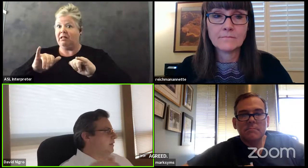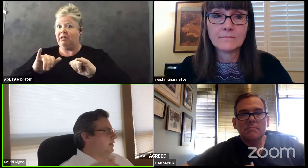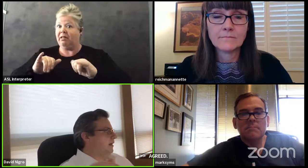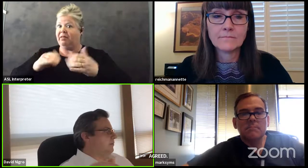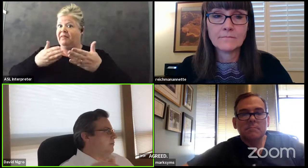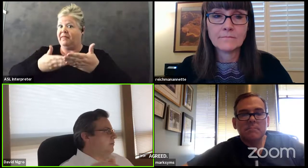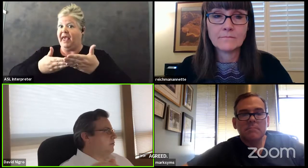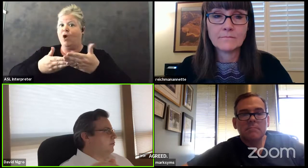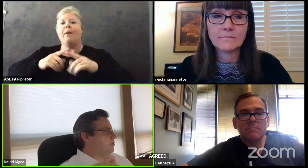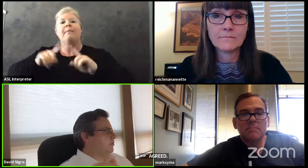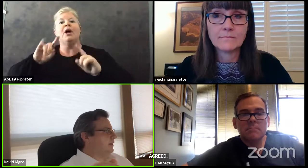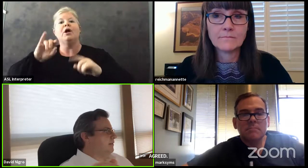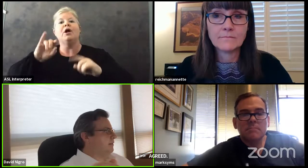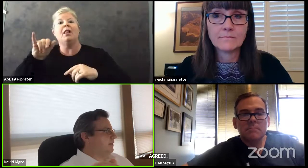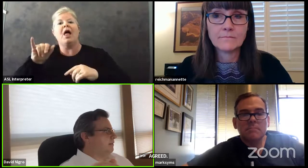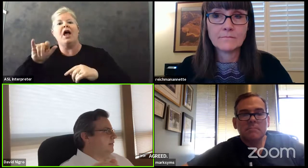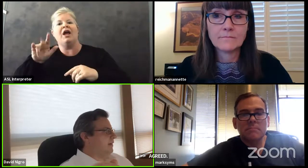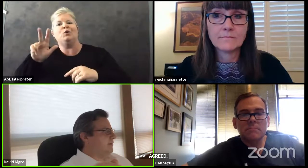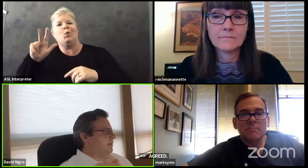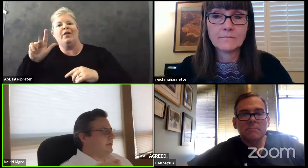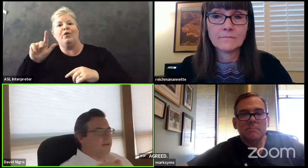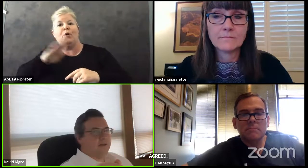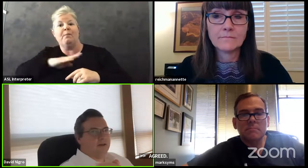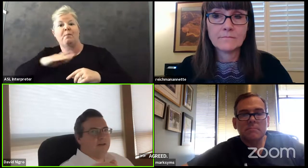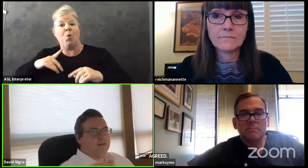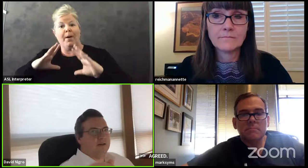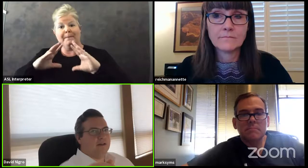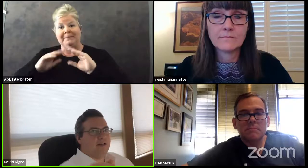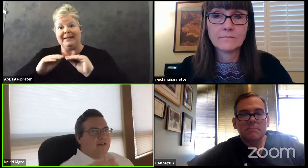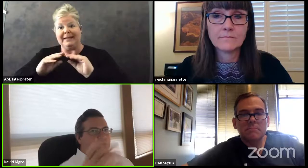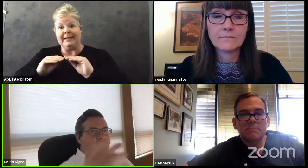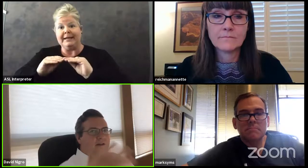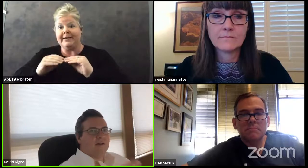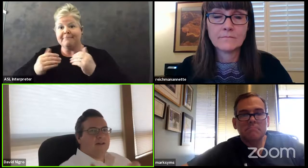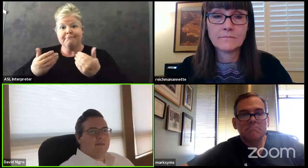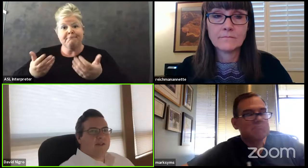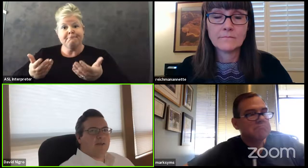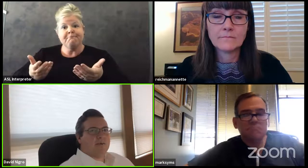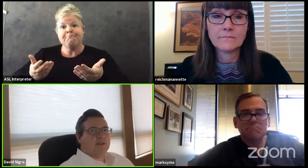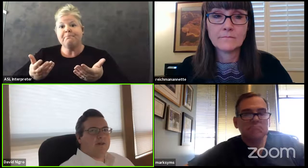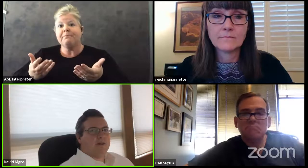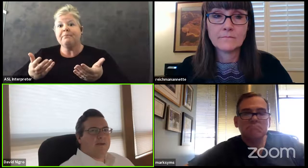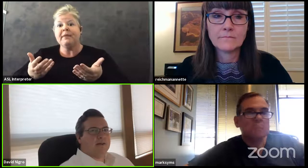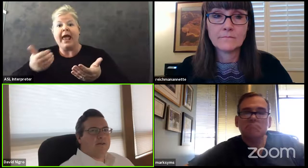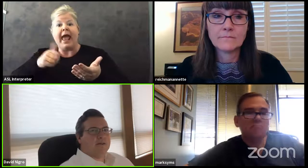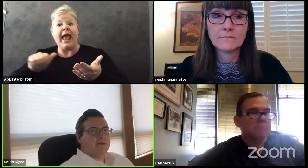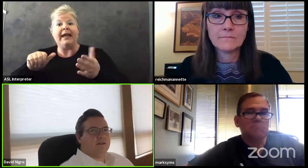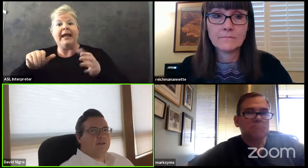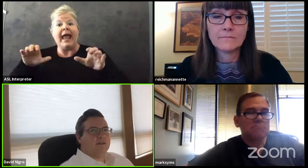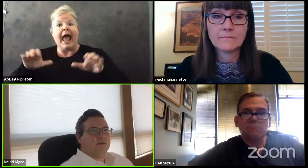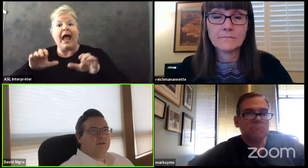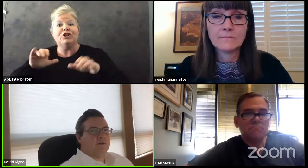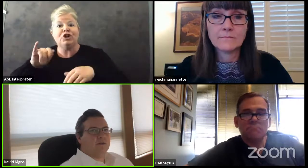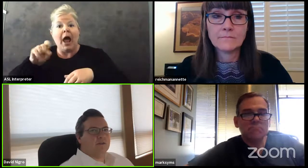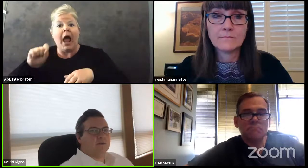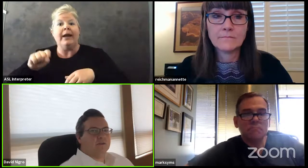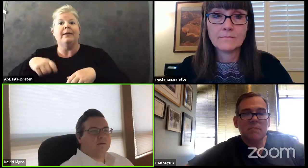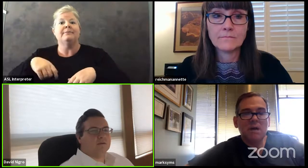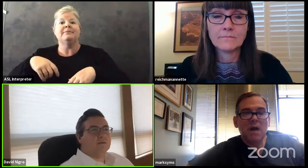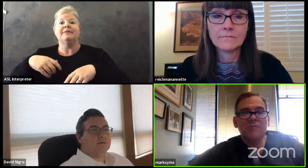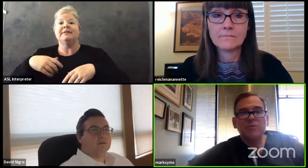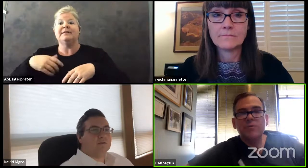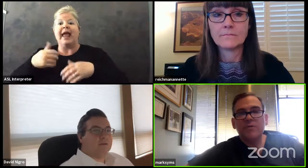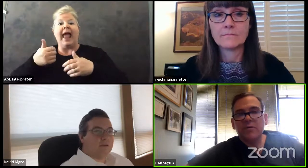though um would you like to have an update on on any topics that we may talk about in june or